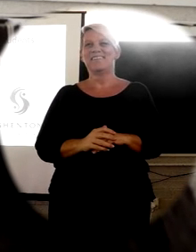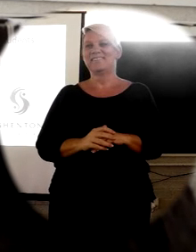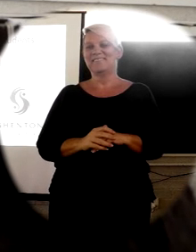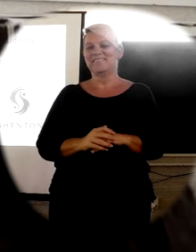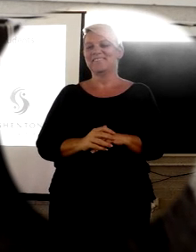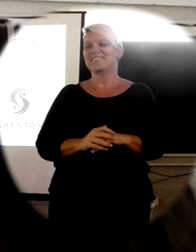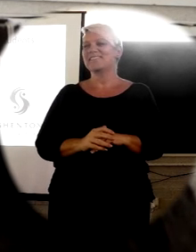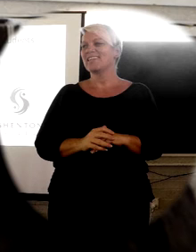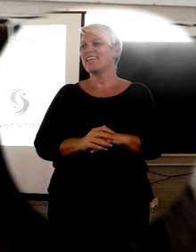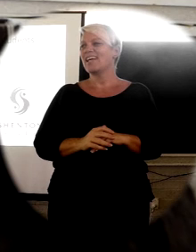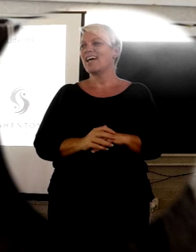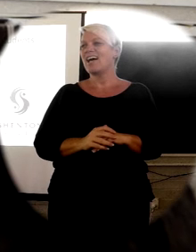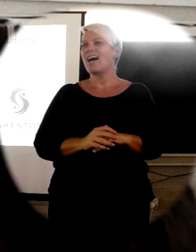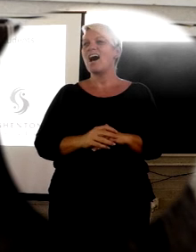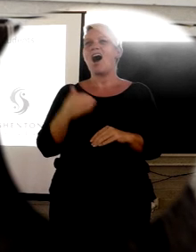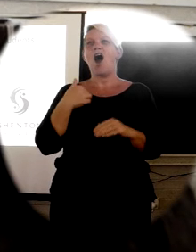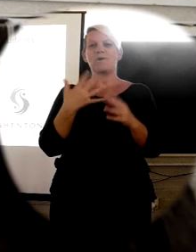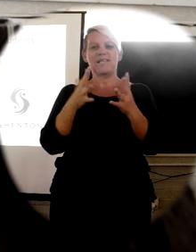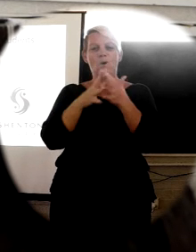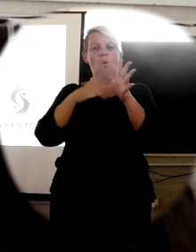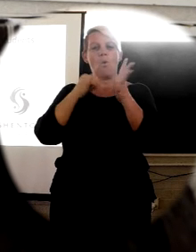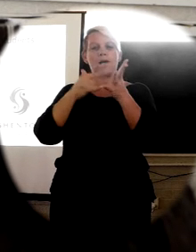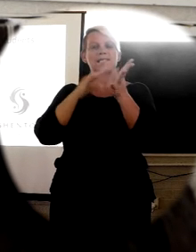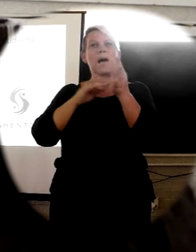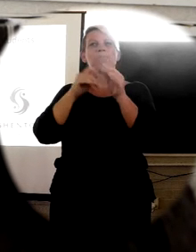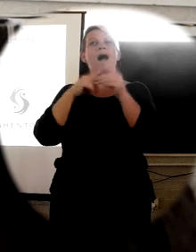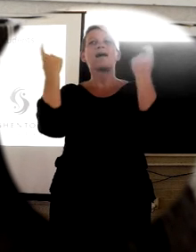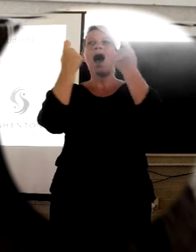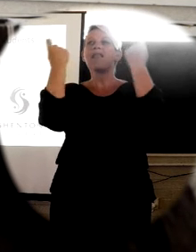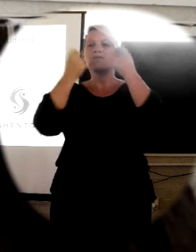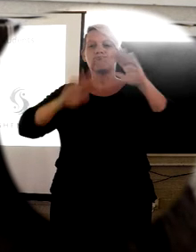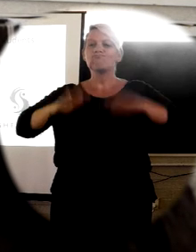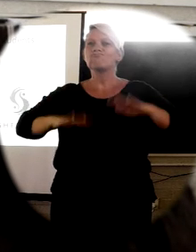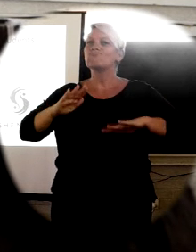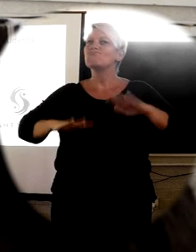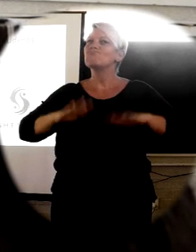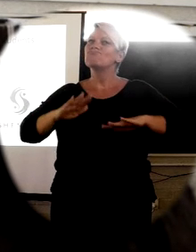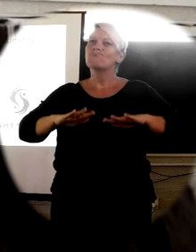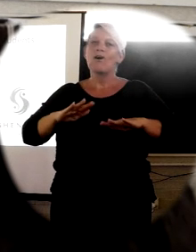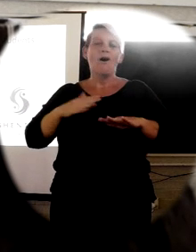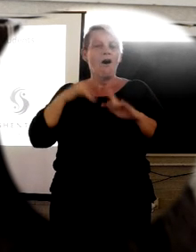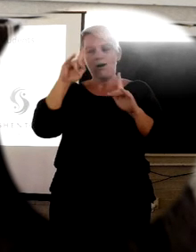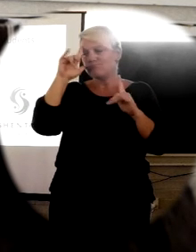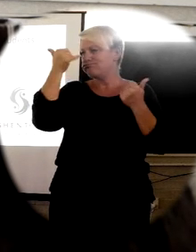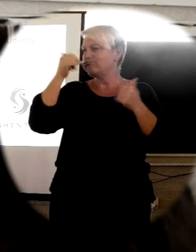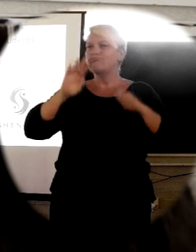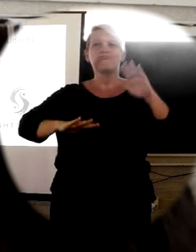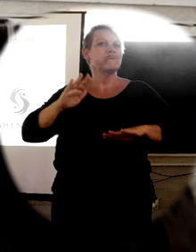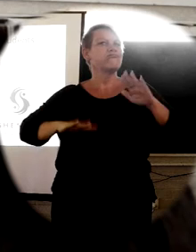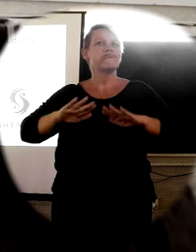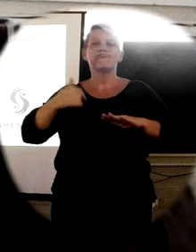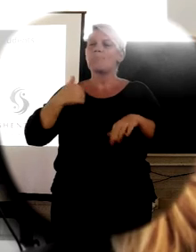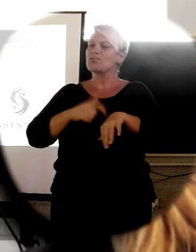I am Rosalie in the samba, three hours harder for drummers and I love drumming in my spare time.